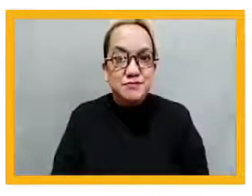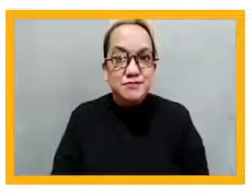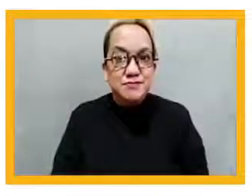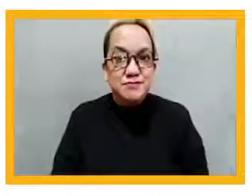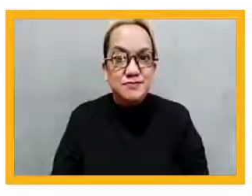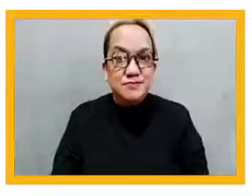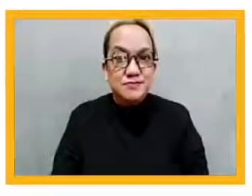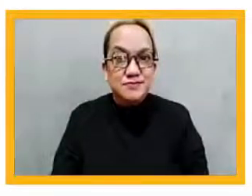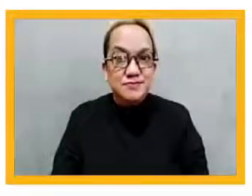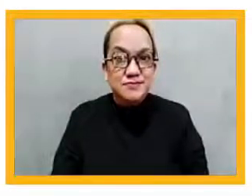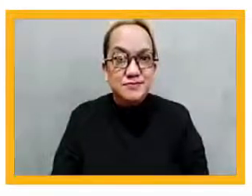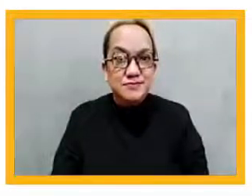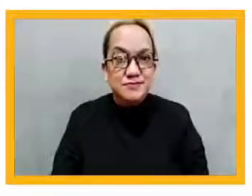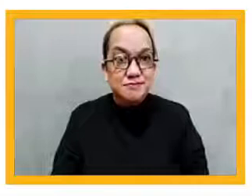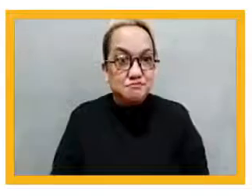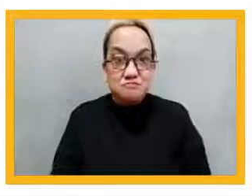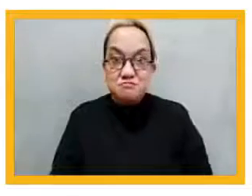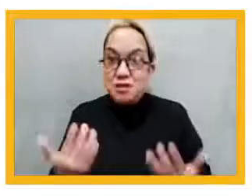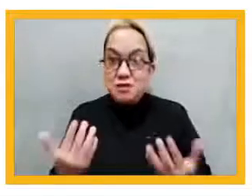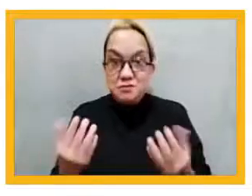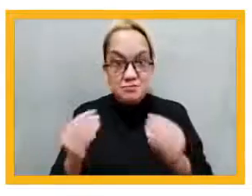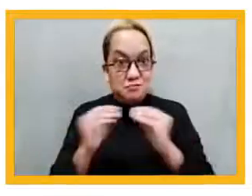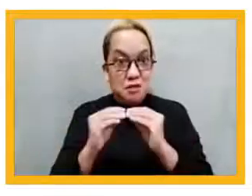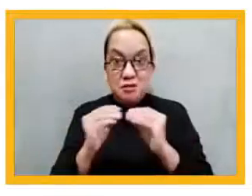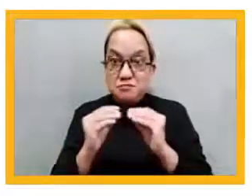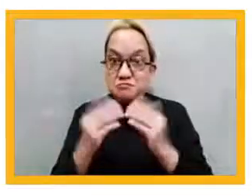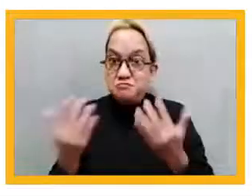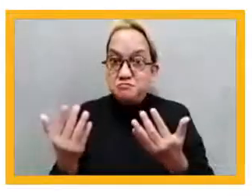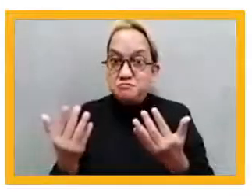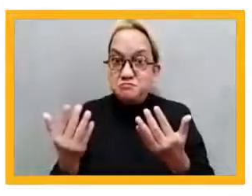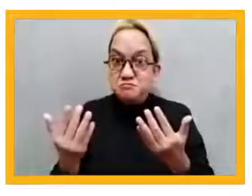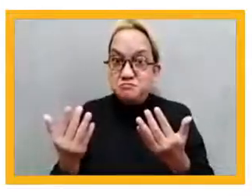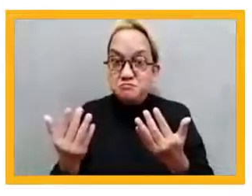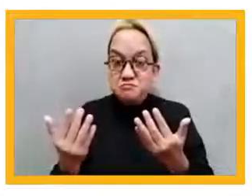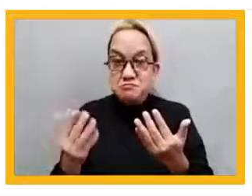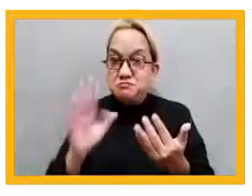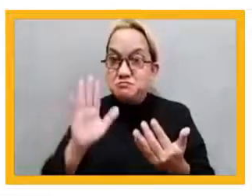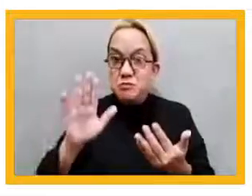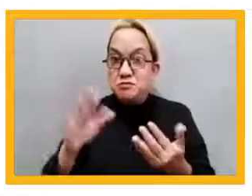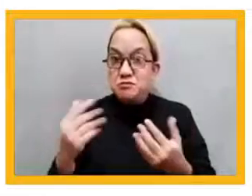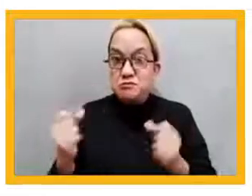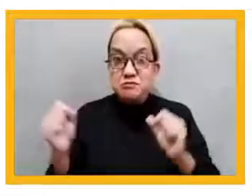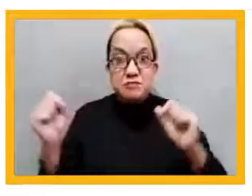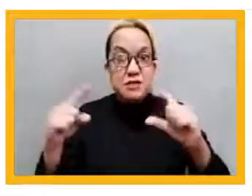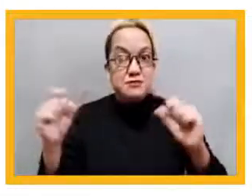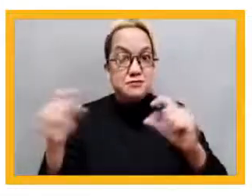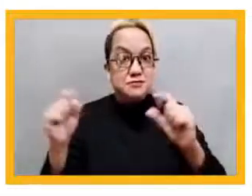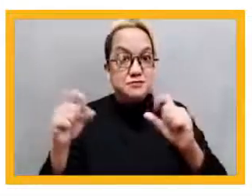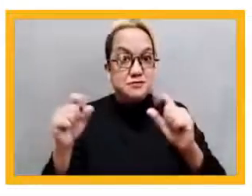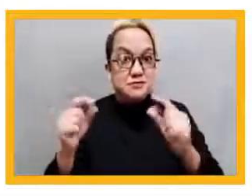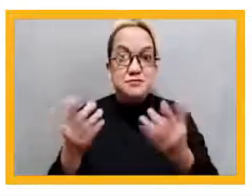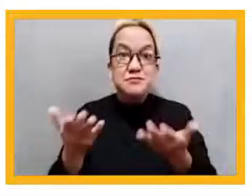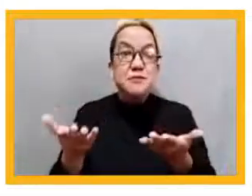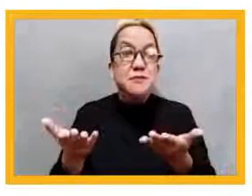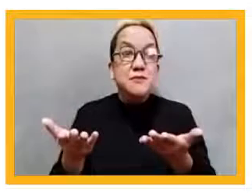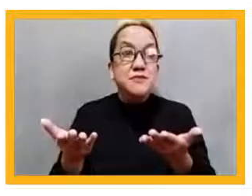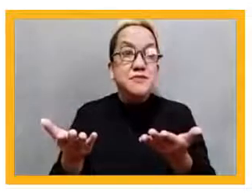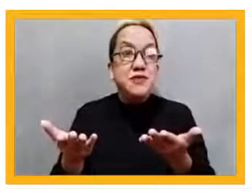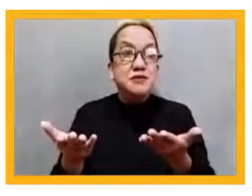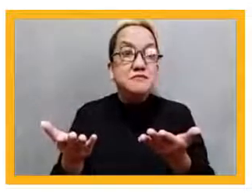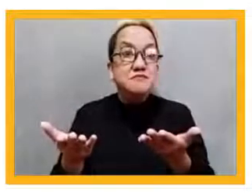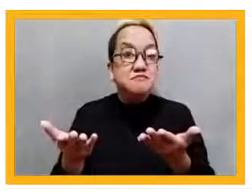more just to see how you've, I guess, what you think of the forum so far and all the discussions, parallel sessions